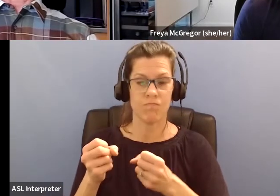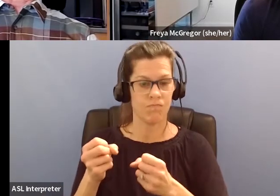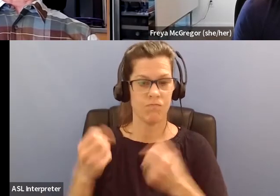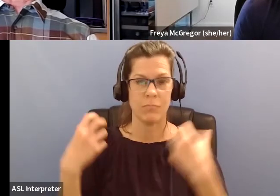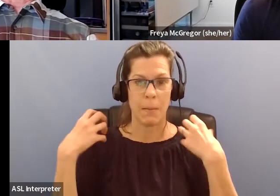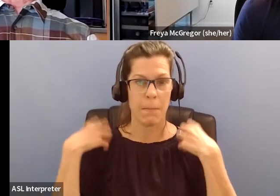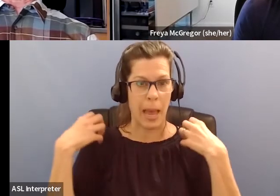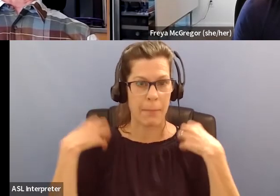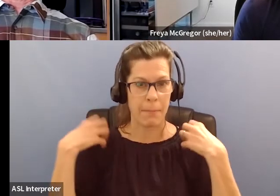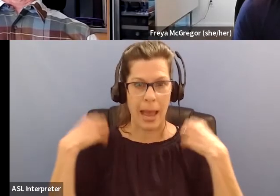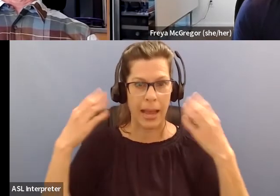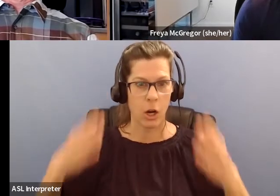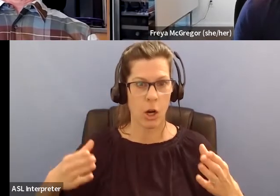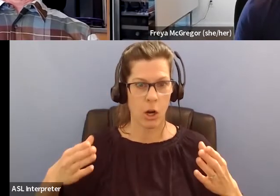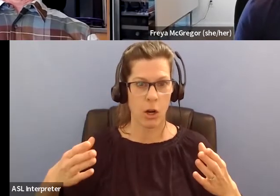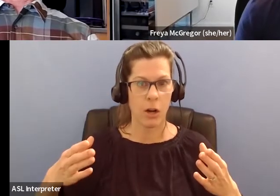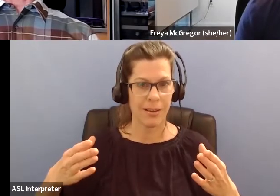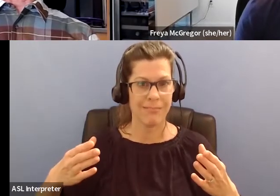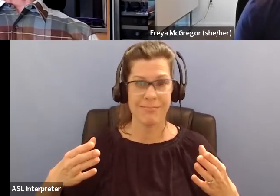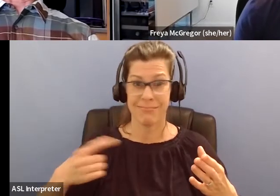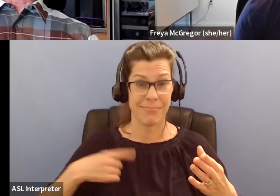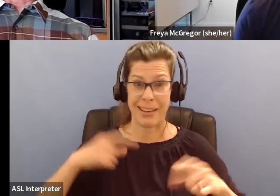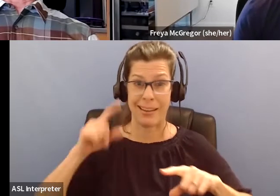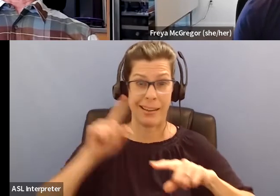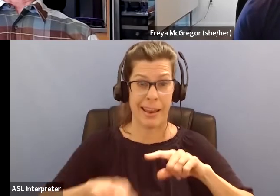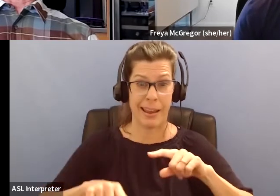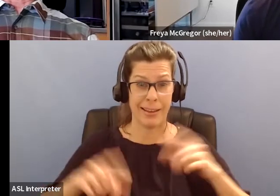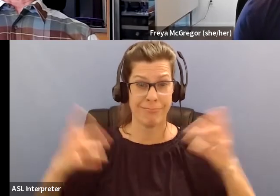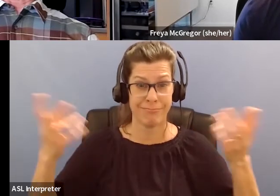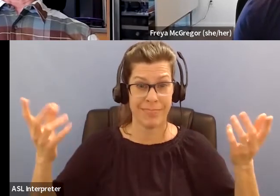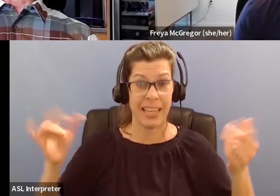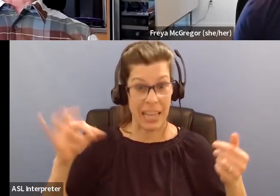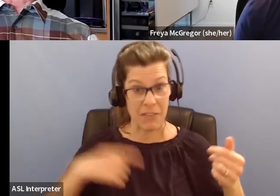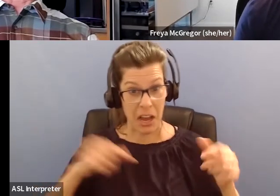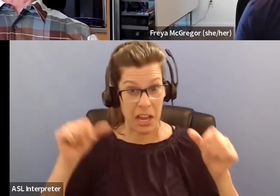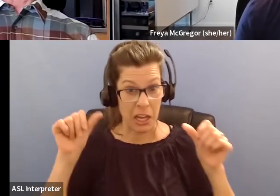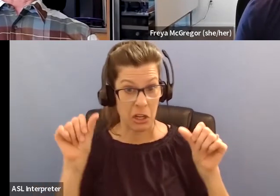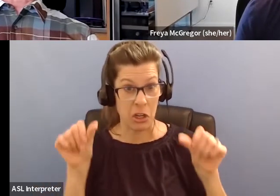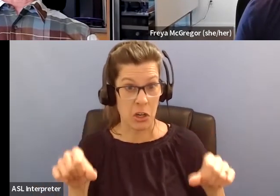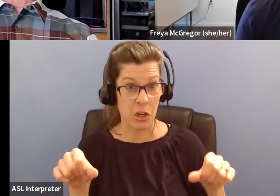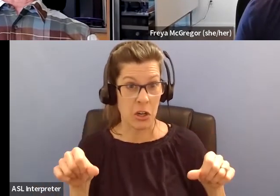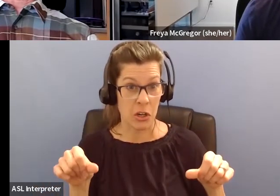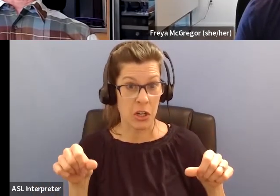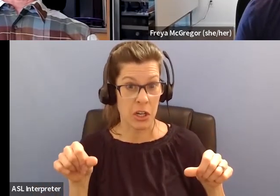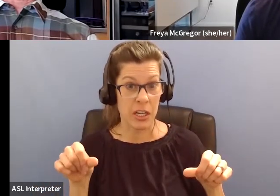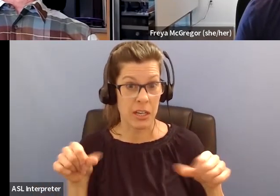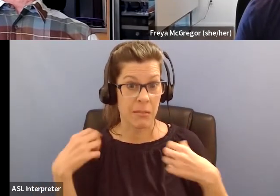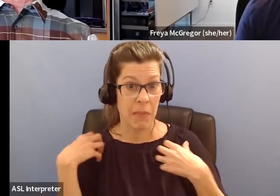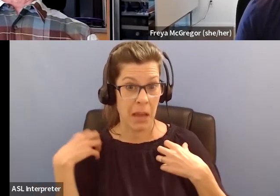last thing I'd be capable of doing. But if I was capable of doing, I might not be into birding.